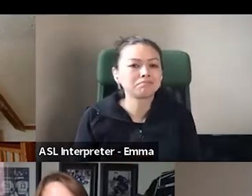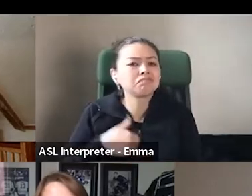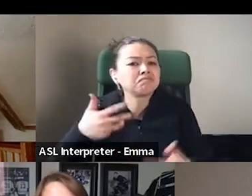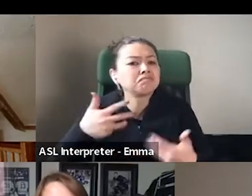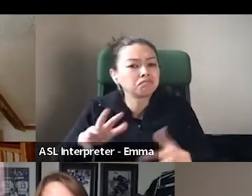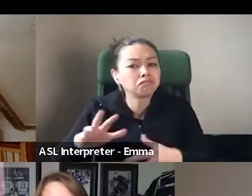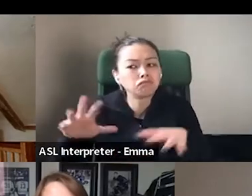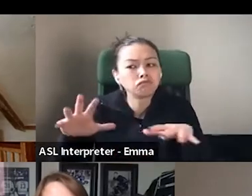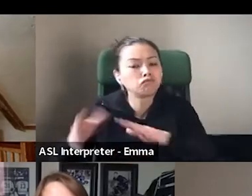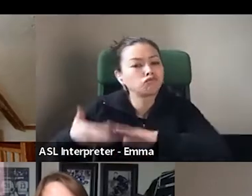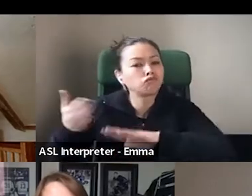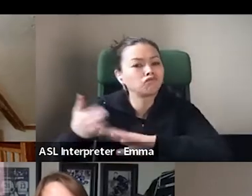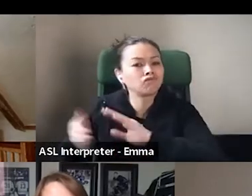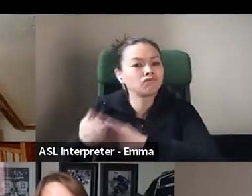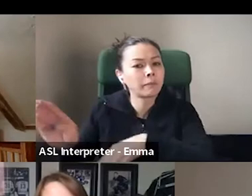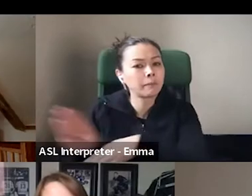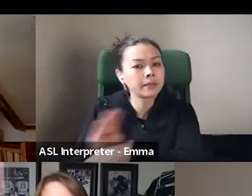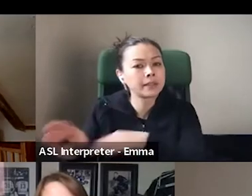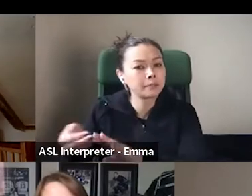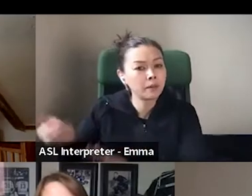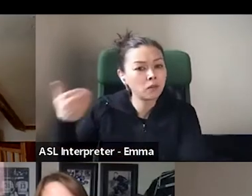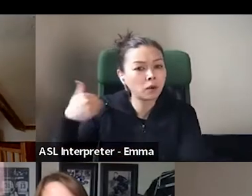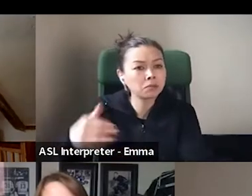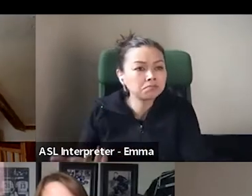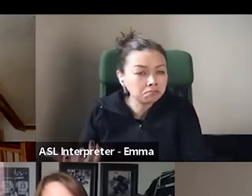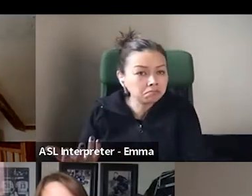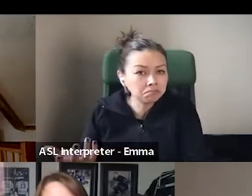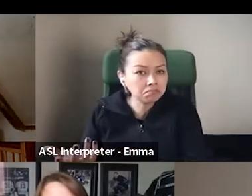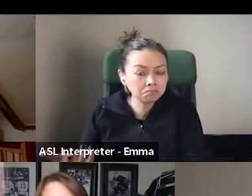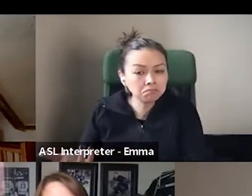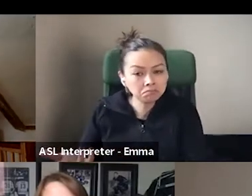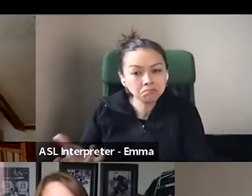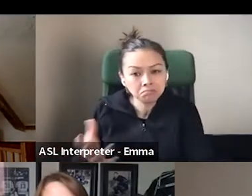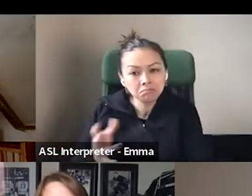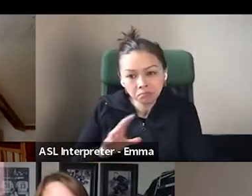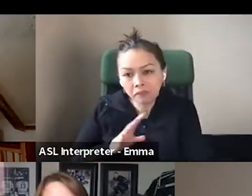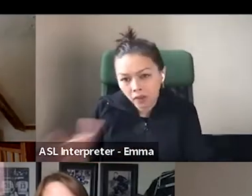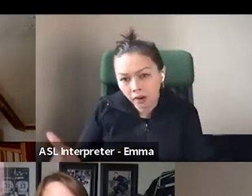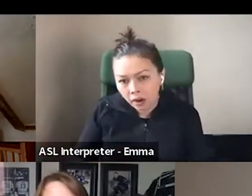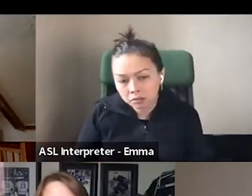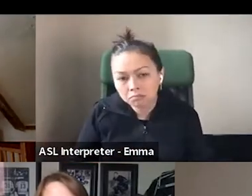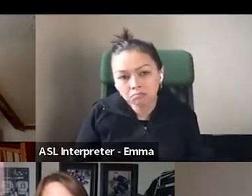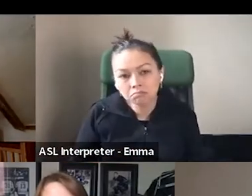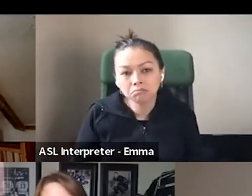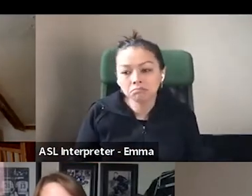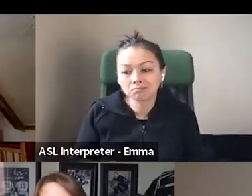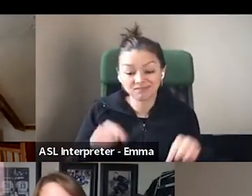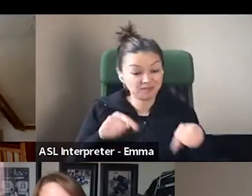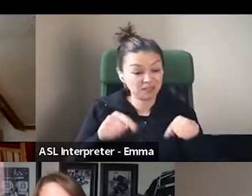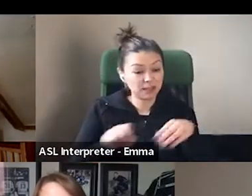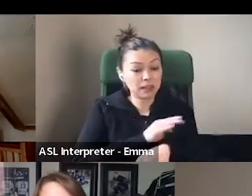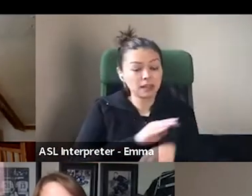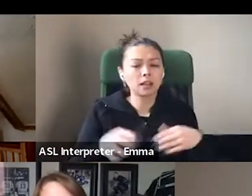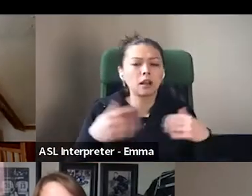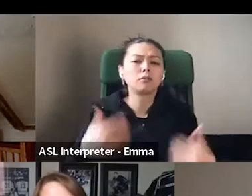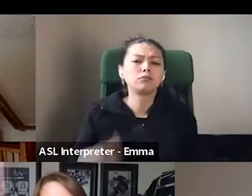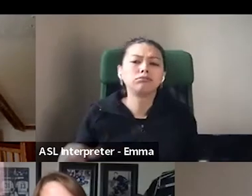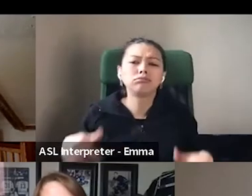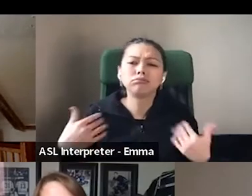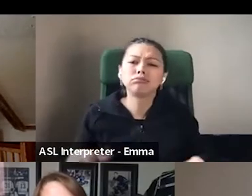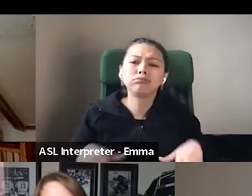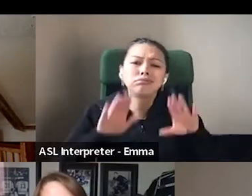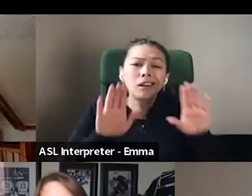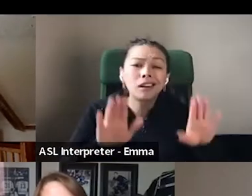but this business is, it is just all of the awesome, um, the people that come in, they're so